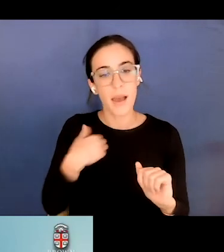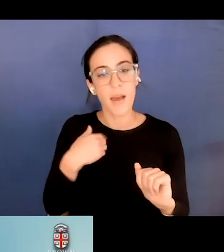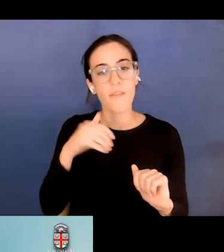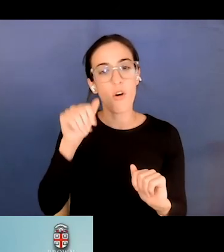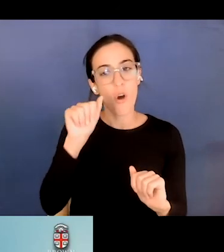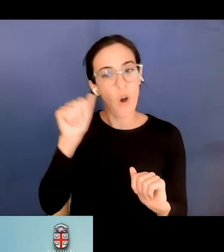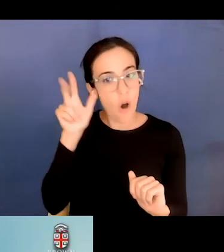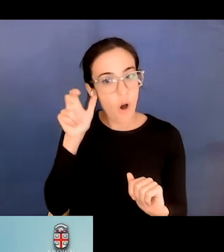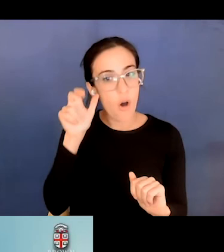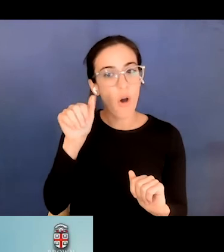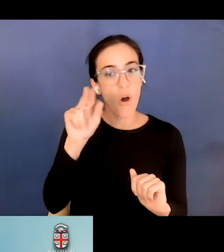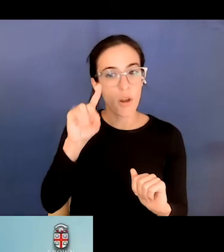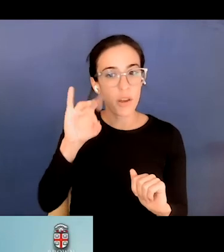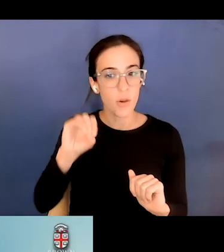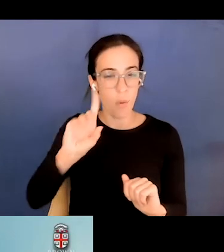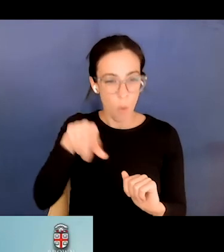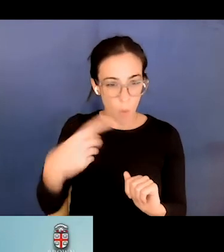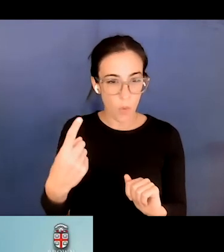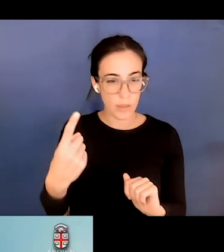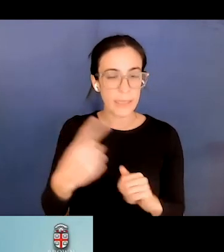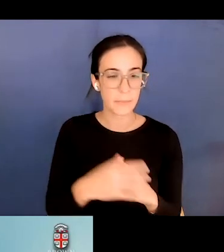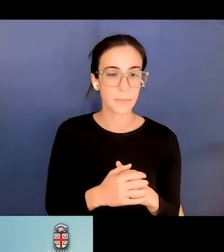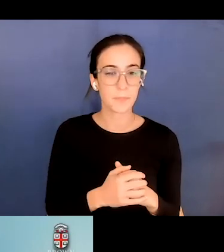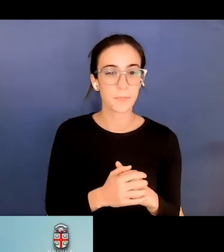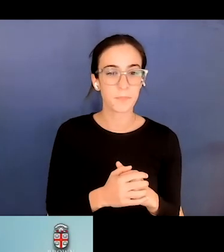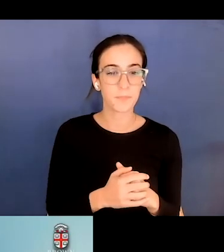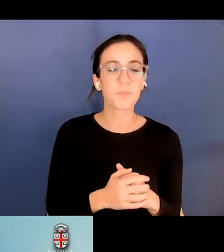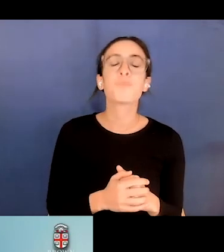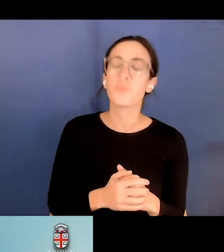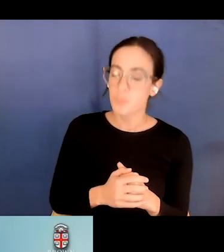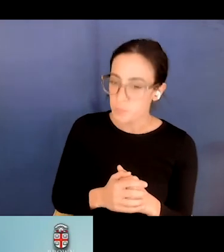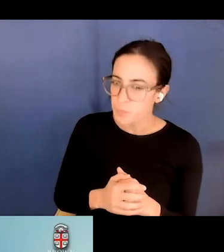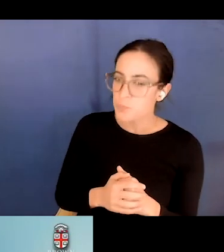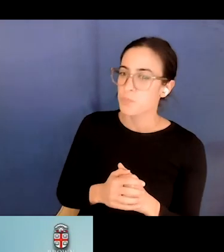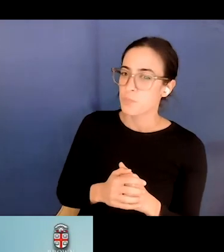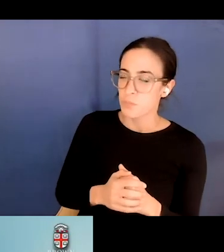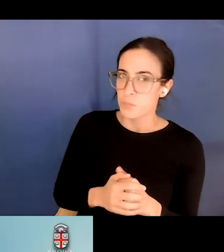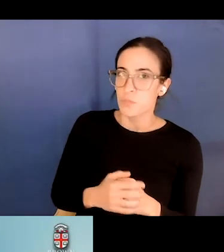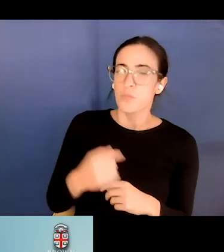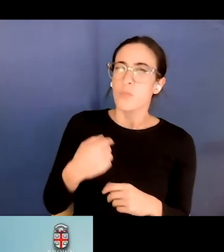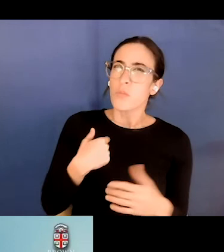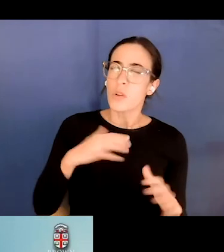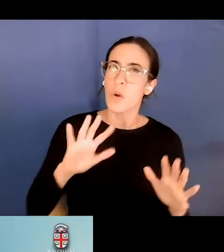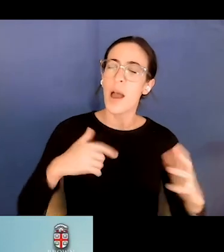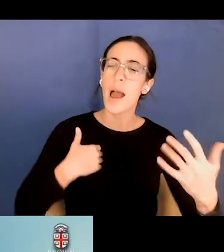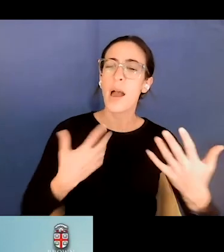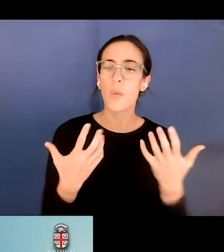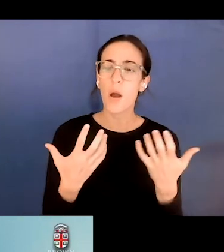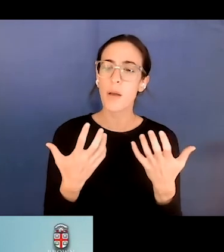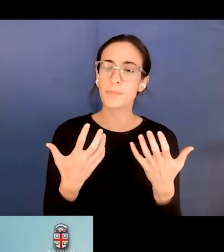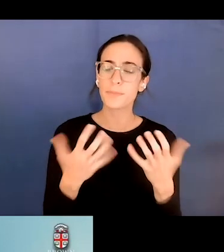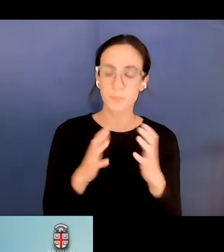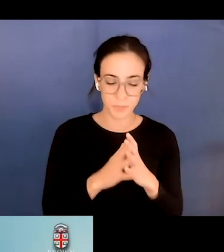Um, I just, you know what I want to quantify, um, sometime I, I